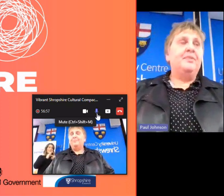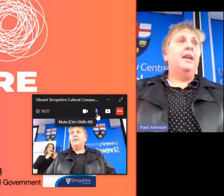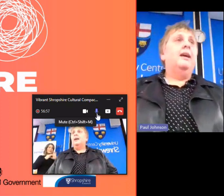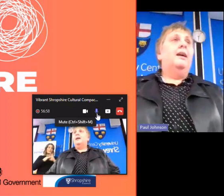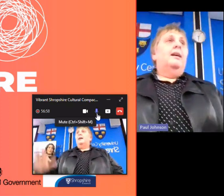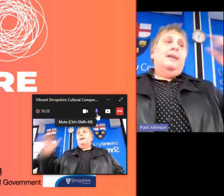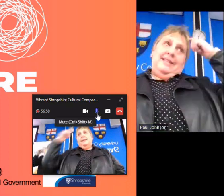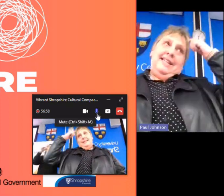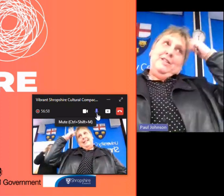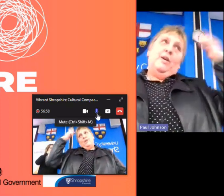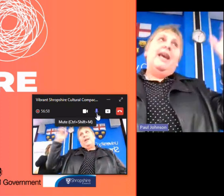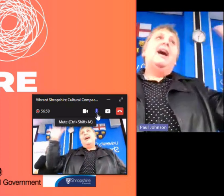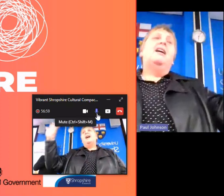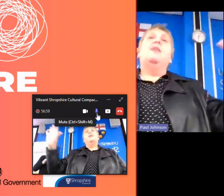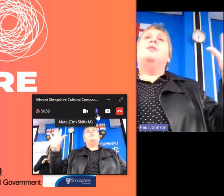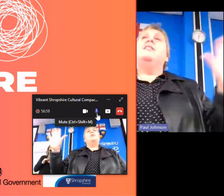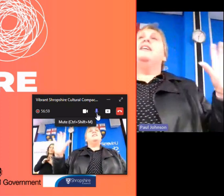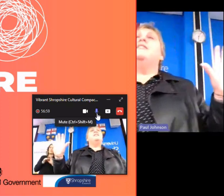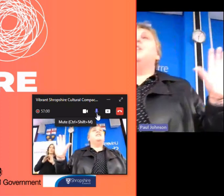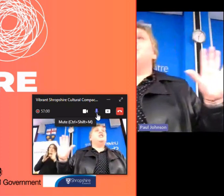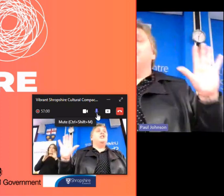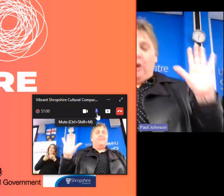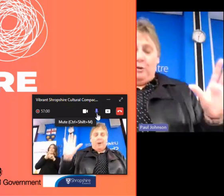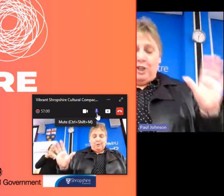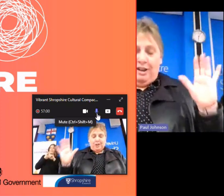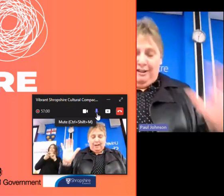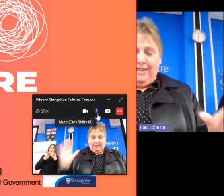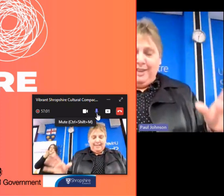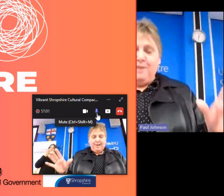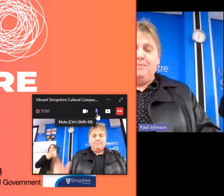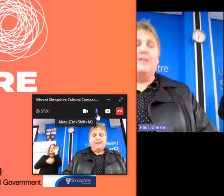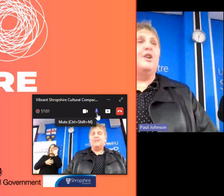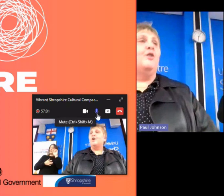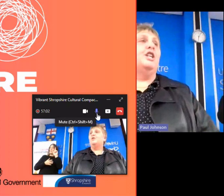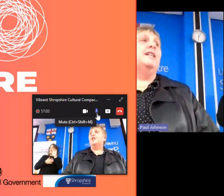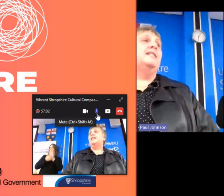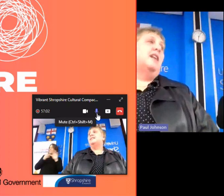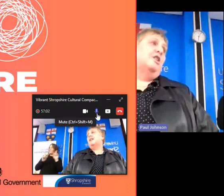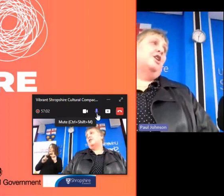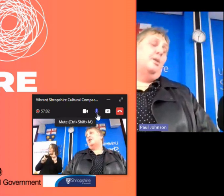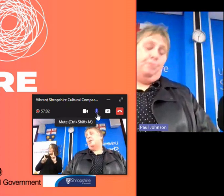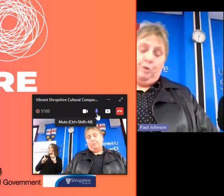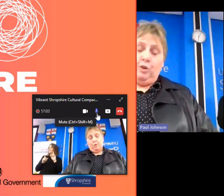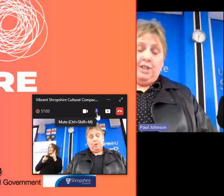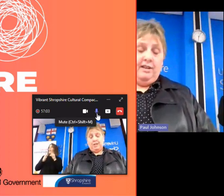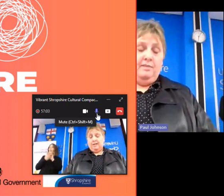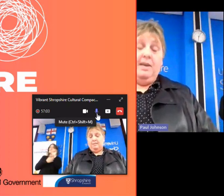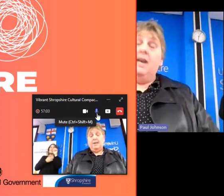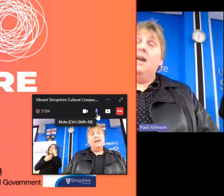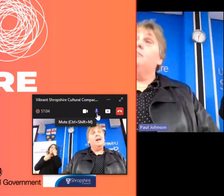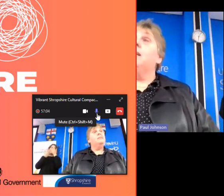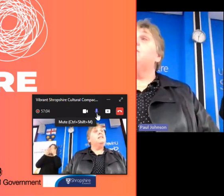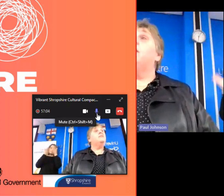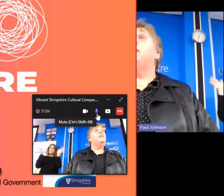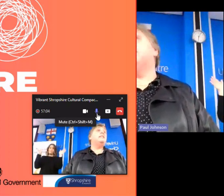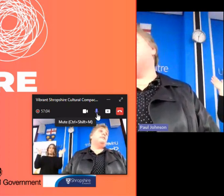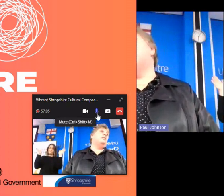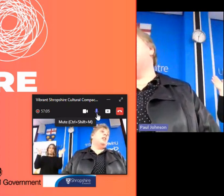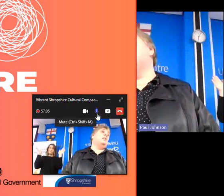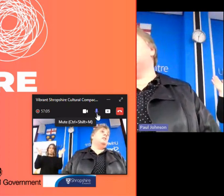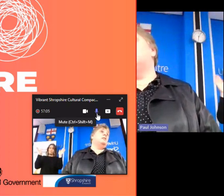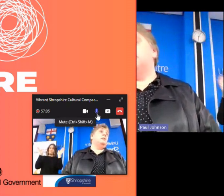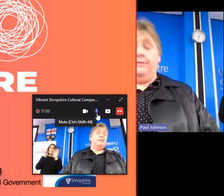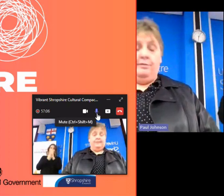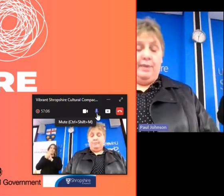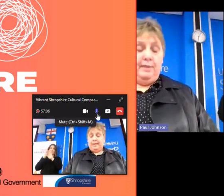together let's not get hung up on the definition of culture either because culture is such a broad term and means very